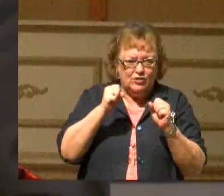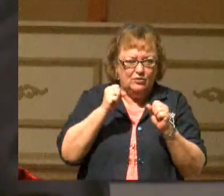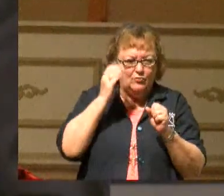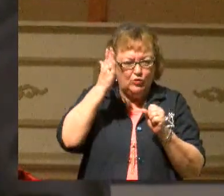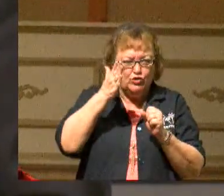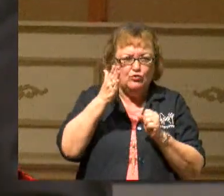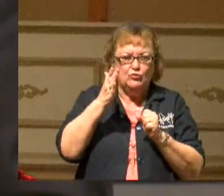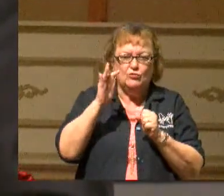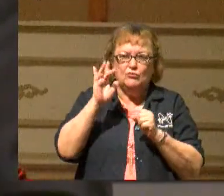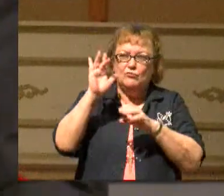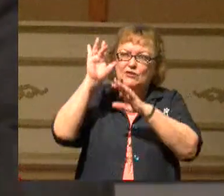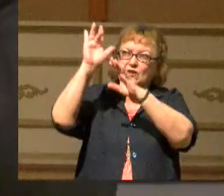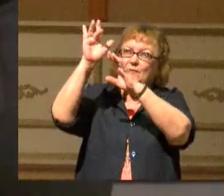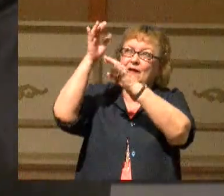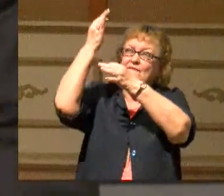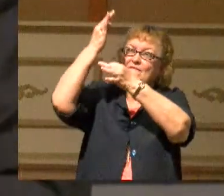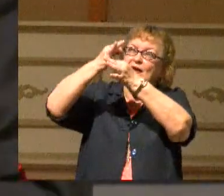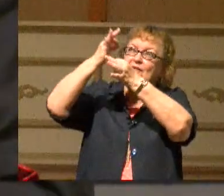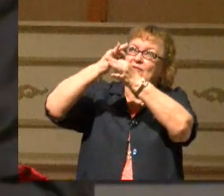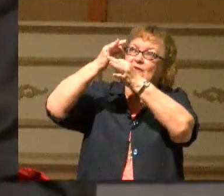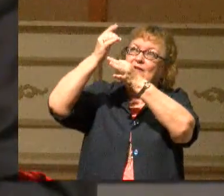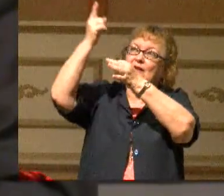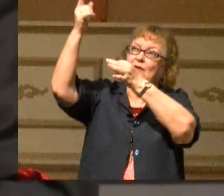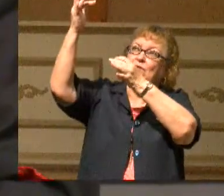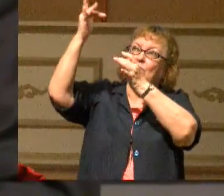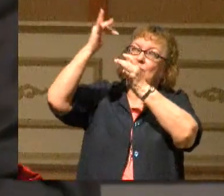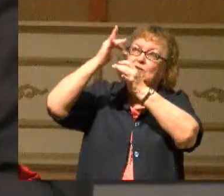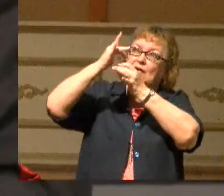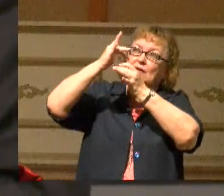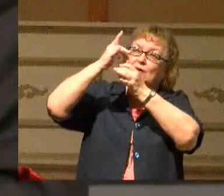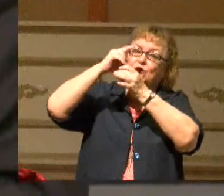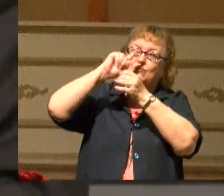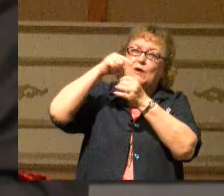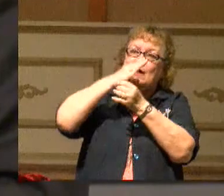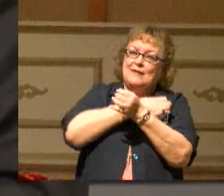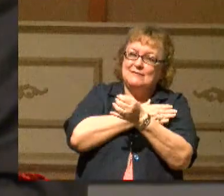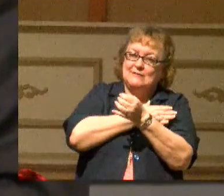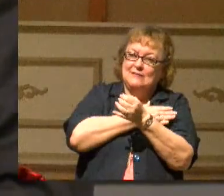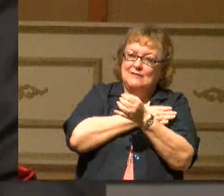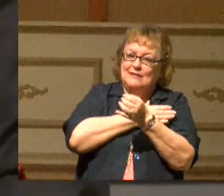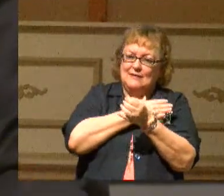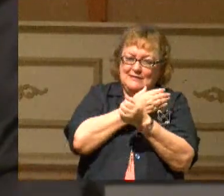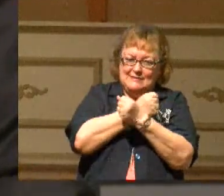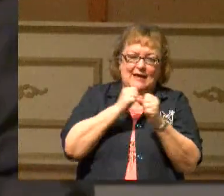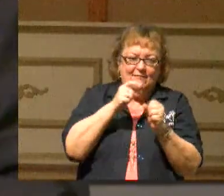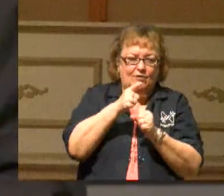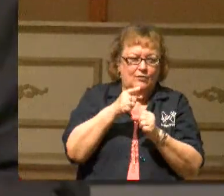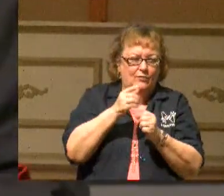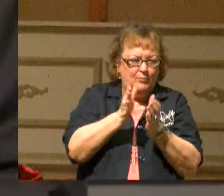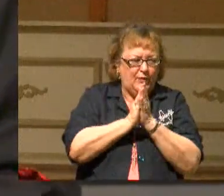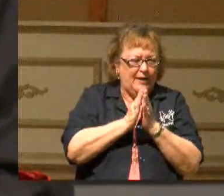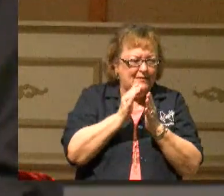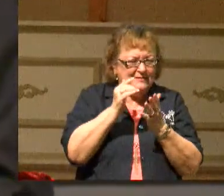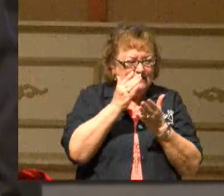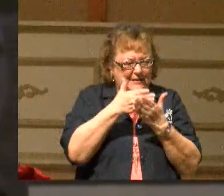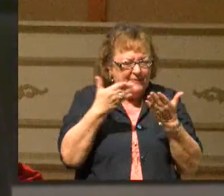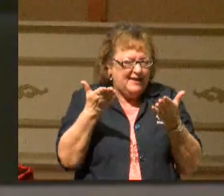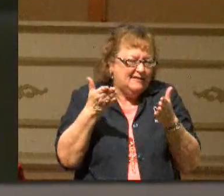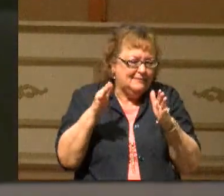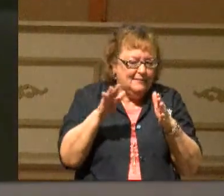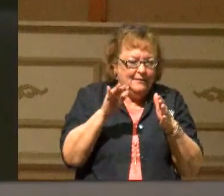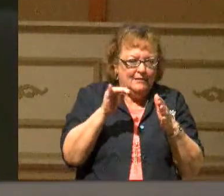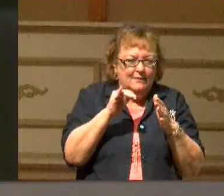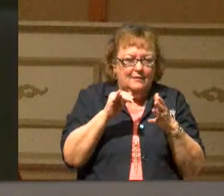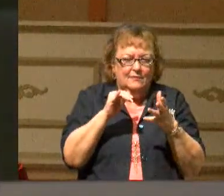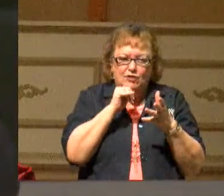in faith? He'll reach down in grace, and he'll save you today. Would you pray something like this, would you? You don't